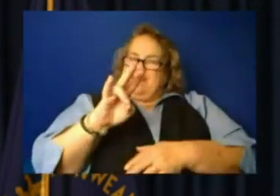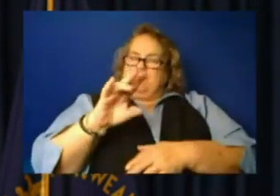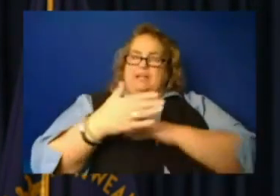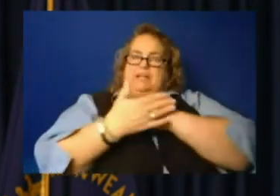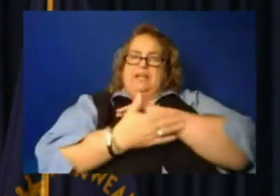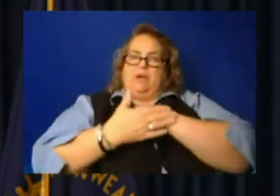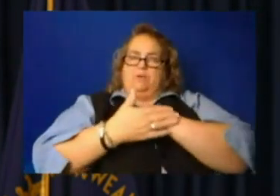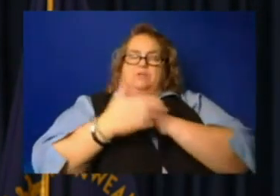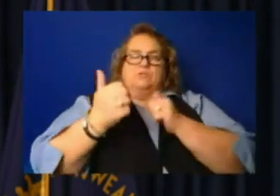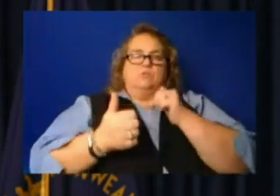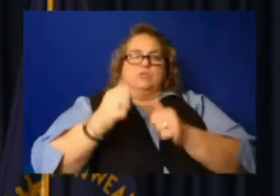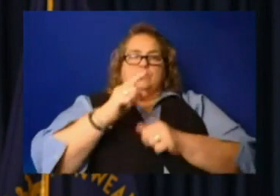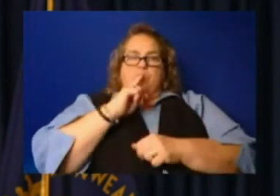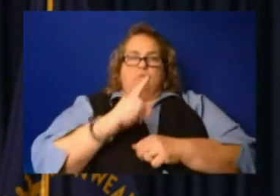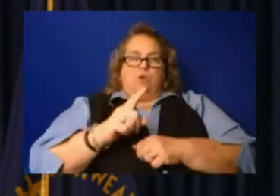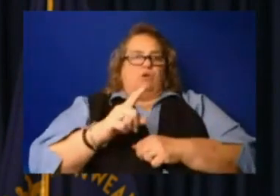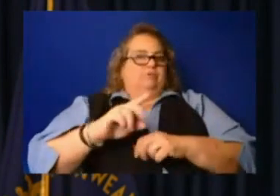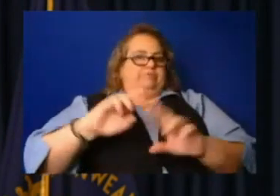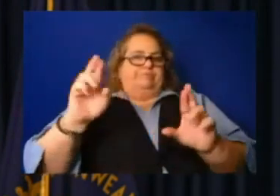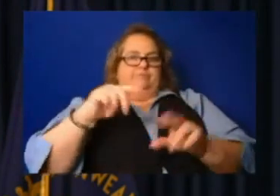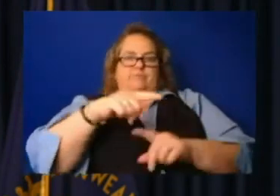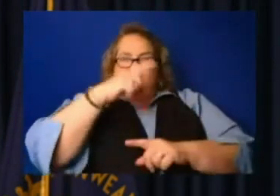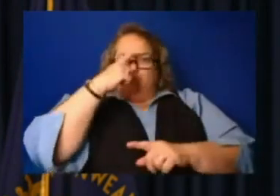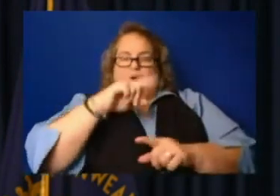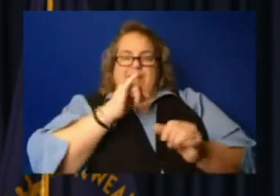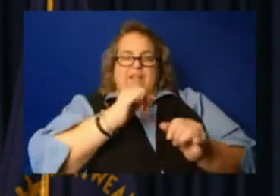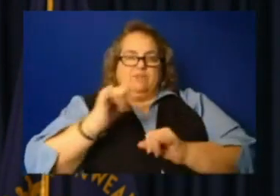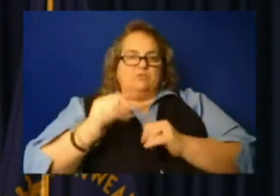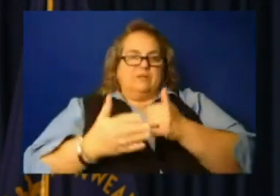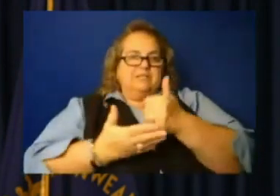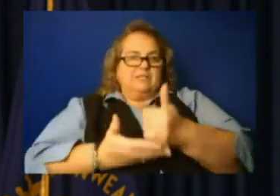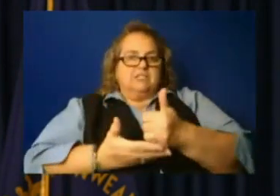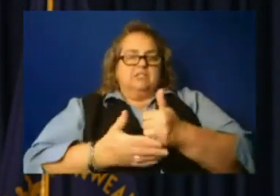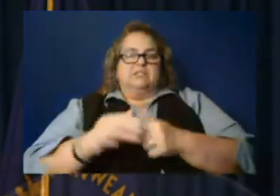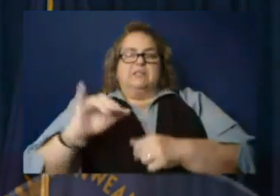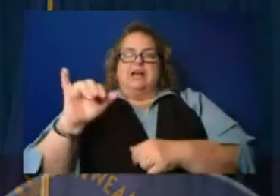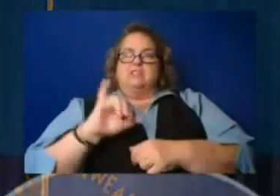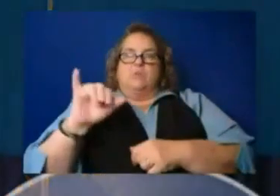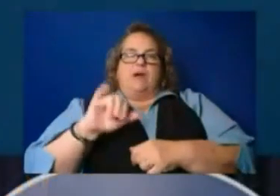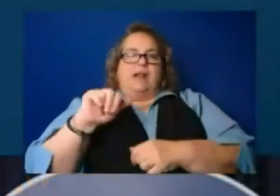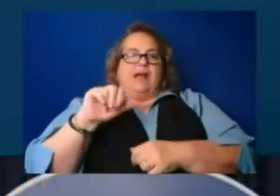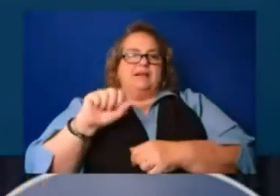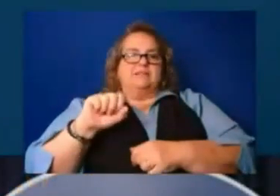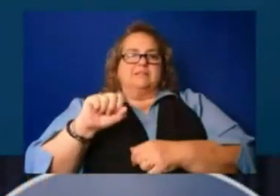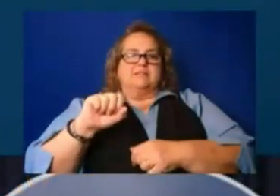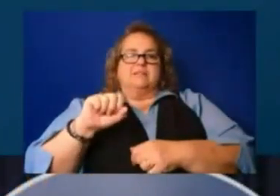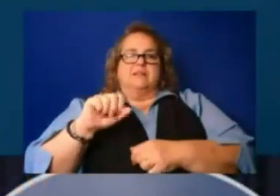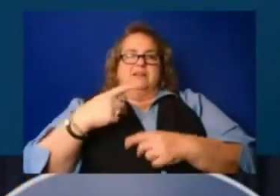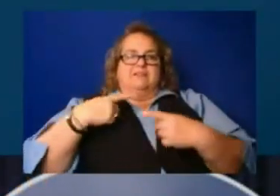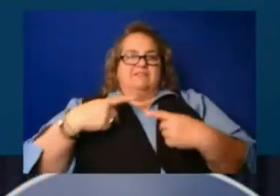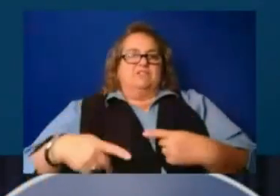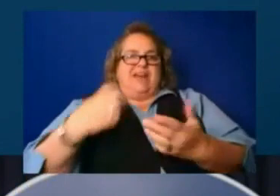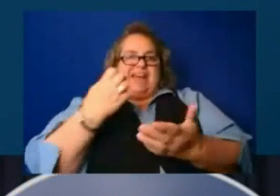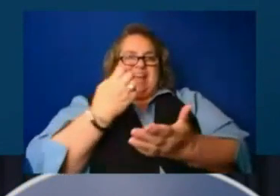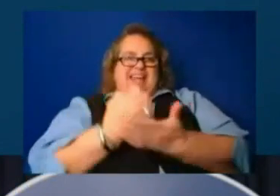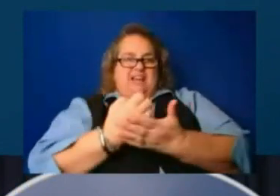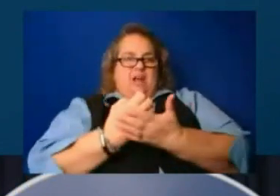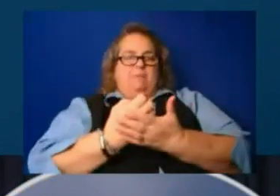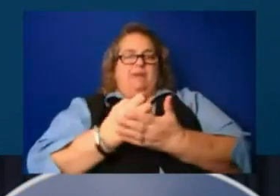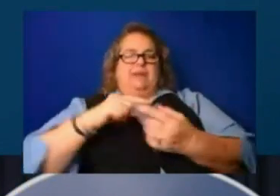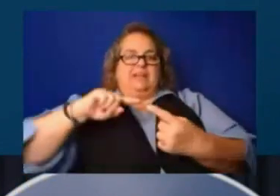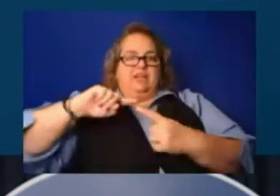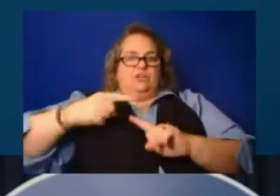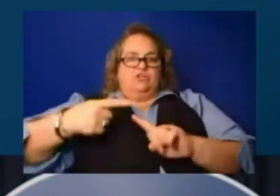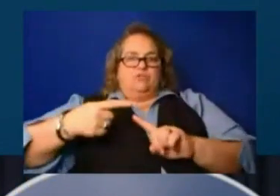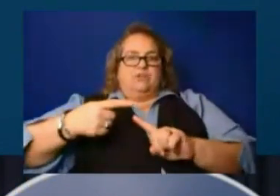eligible for individual assistance as well as the the physical and economic injury. Um, as long